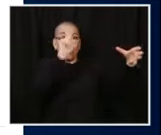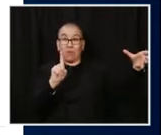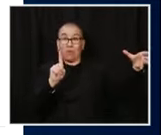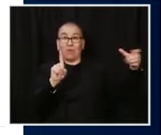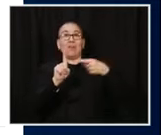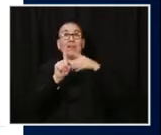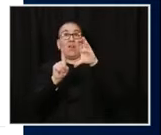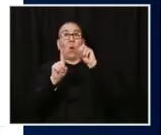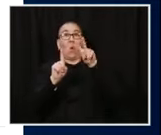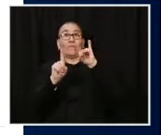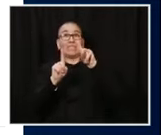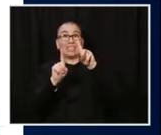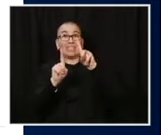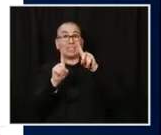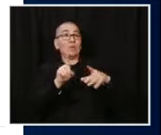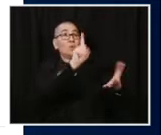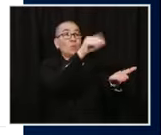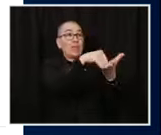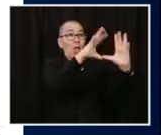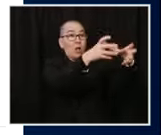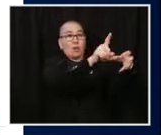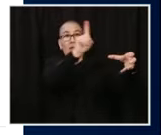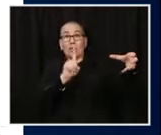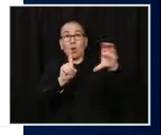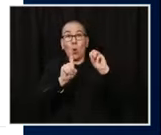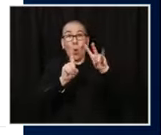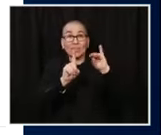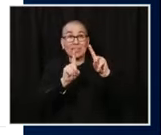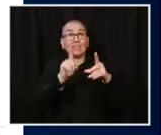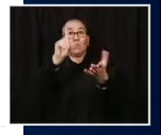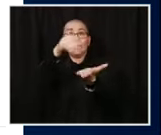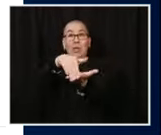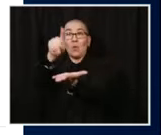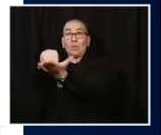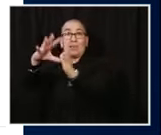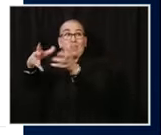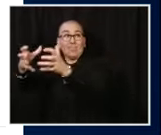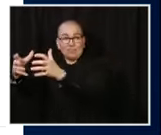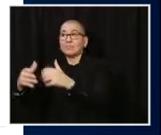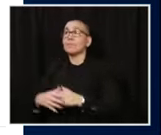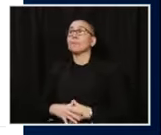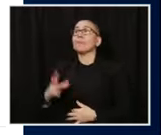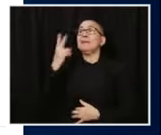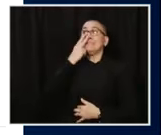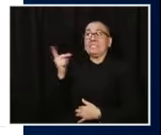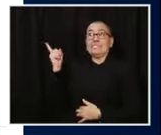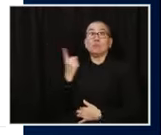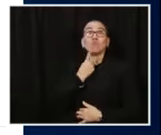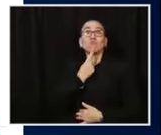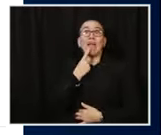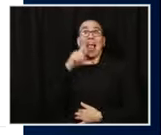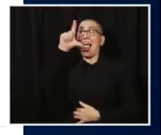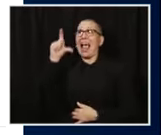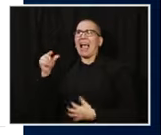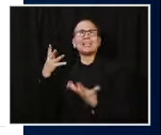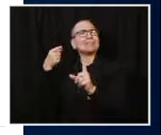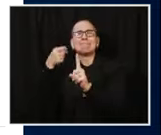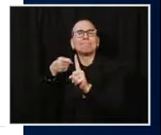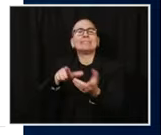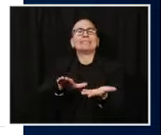just slightly less well on resident average deaths per 1,000 resident. We are number 27 out of 50.